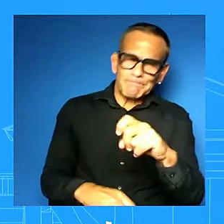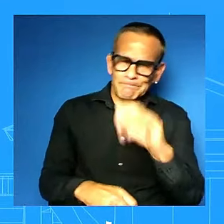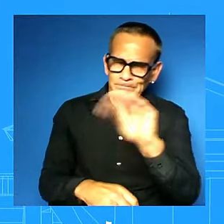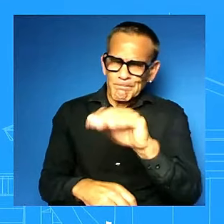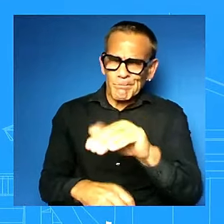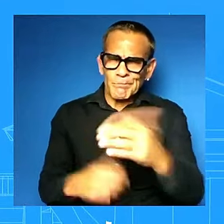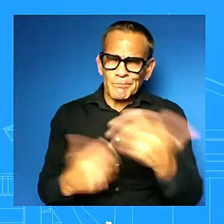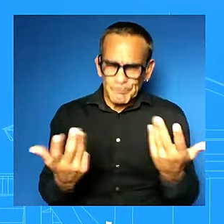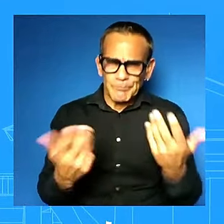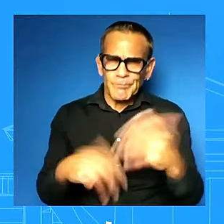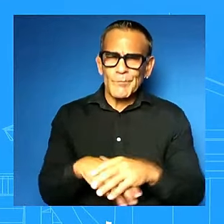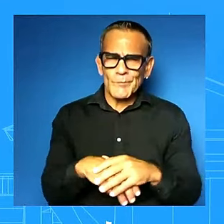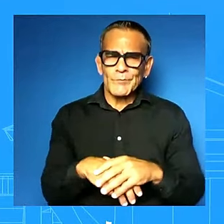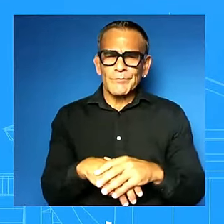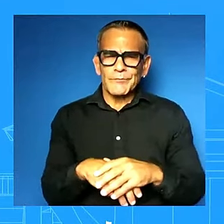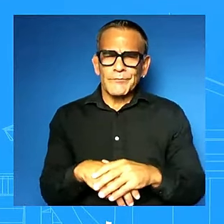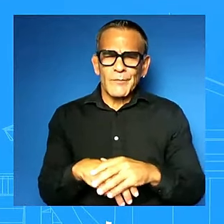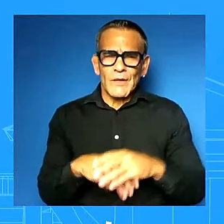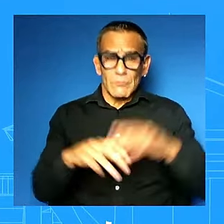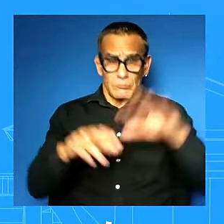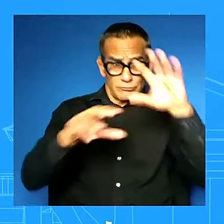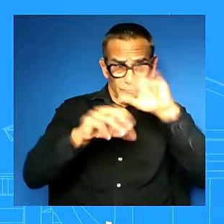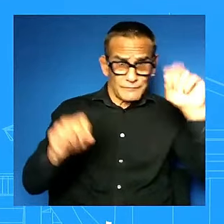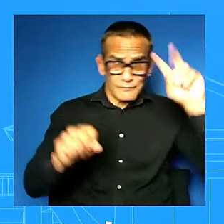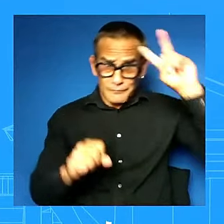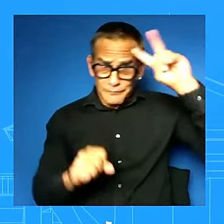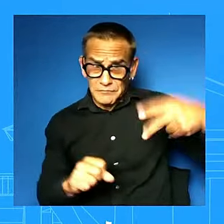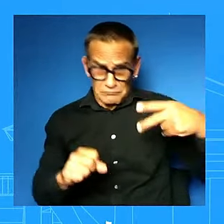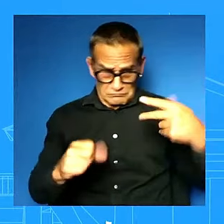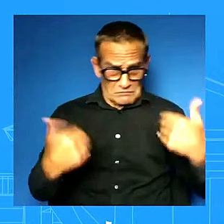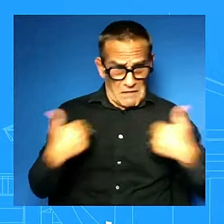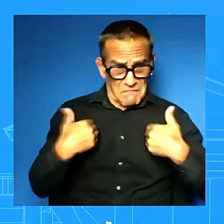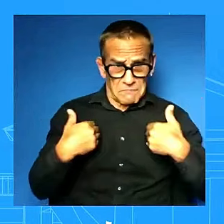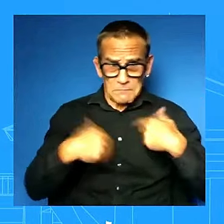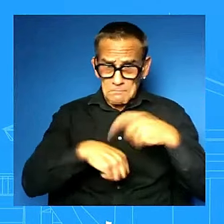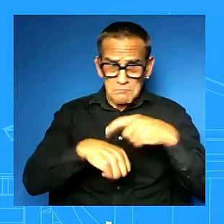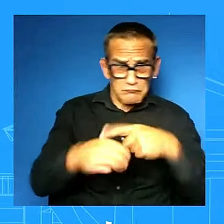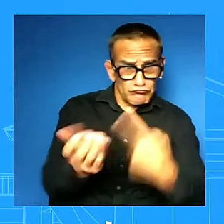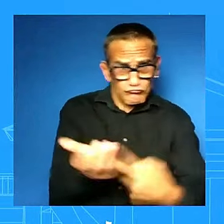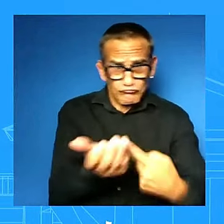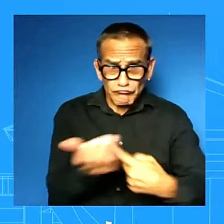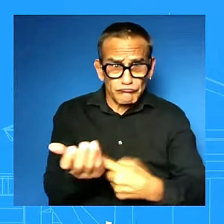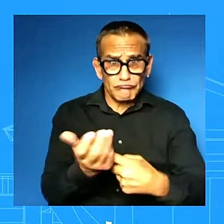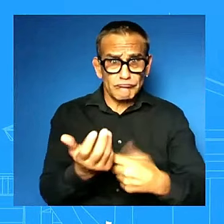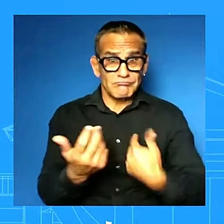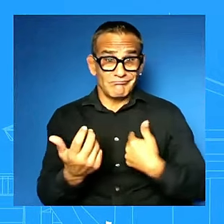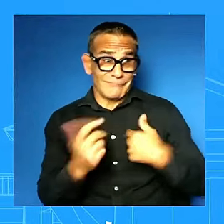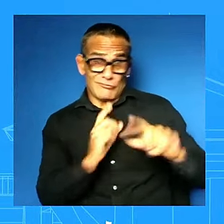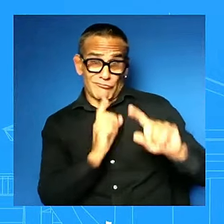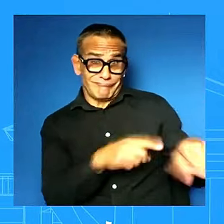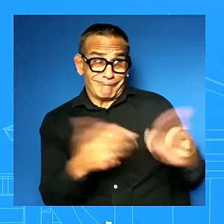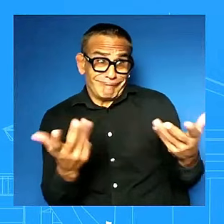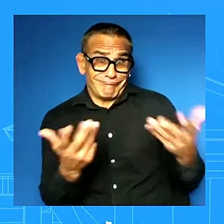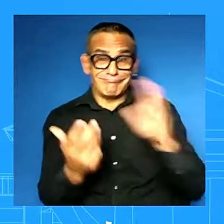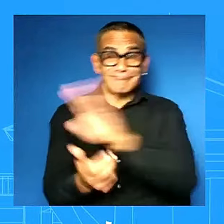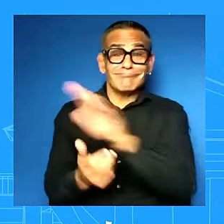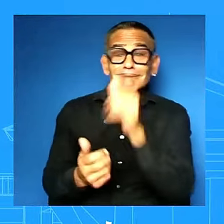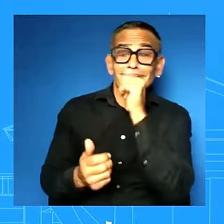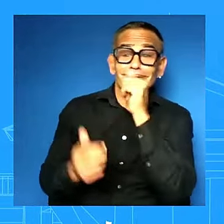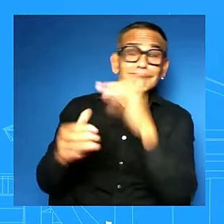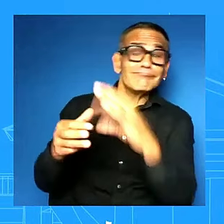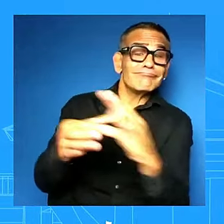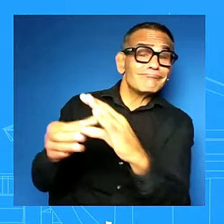not going to obviously they saw each other spent some time with each other i'm just not going to get into their private conversation as i said he uh he's very proud of her